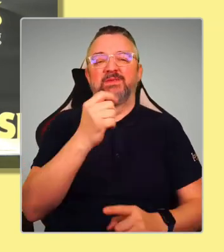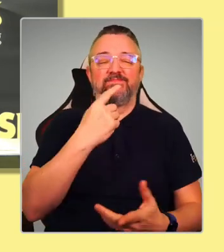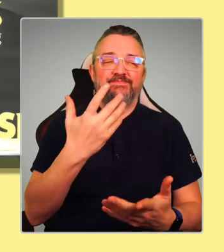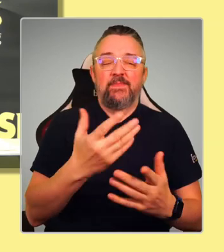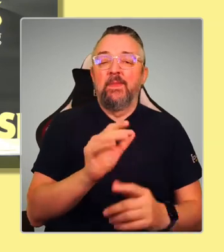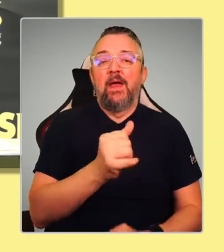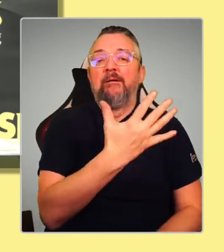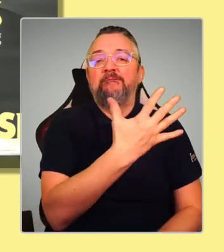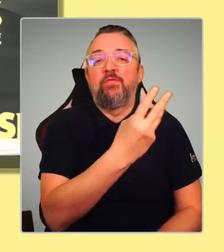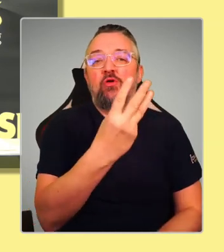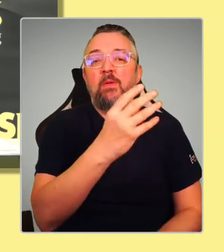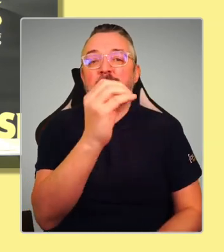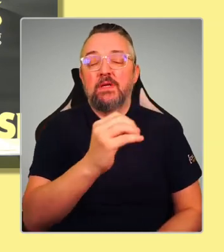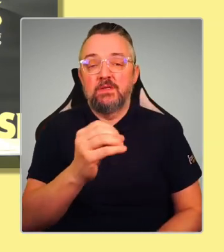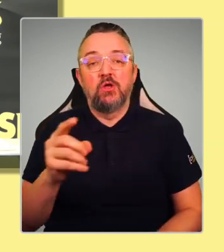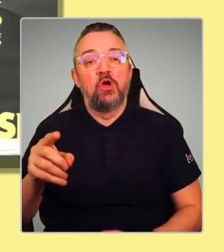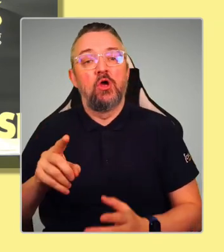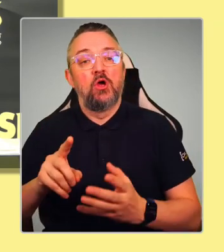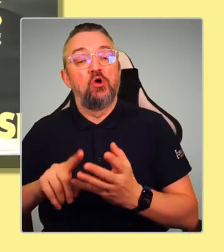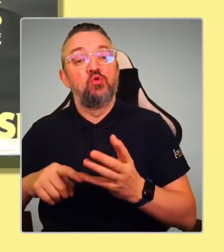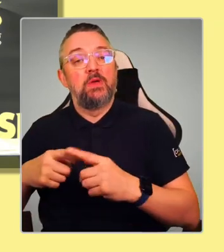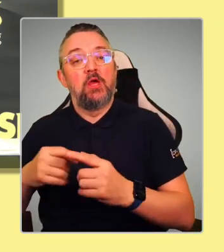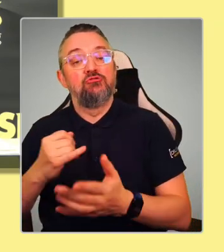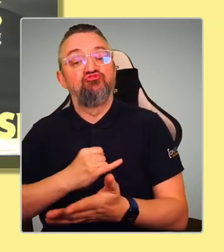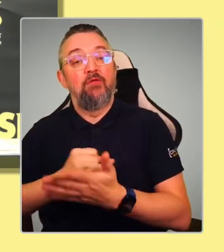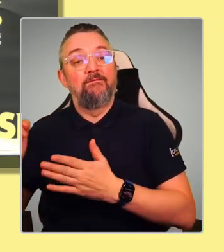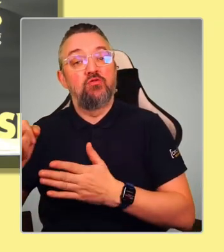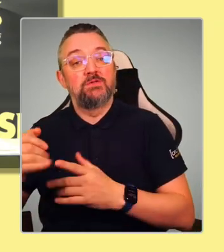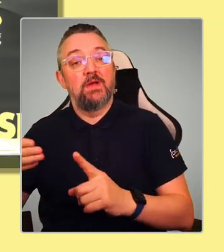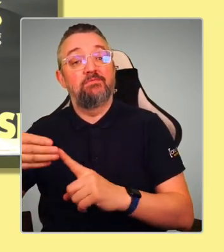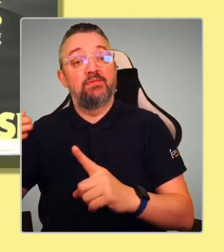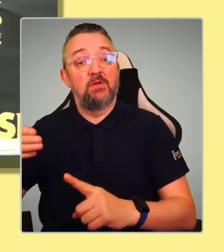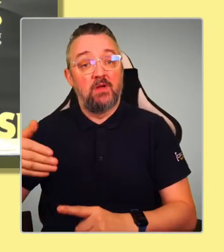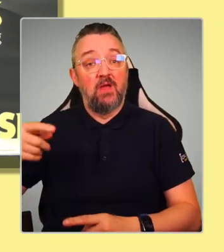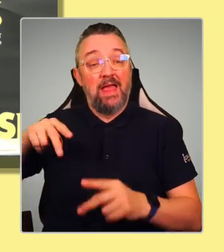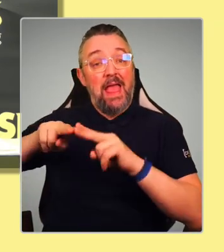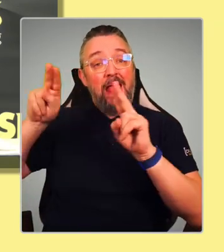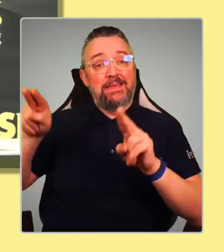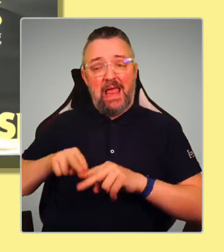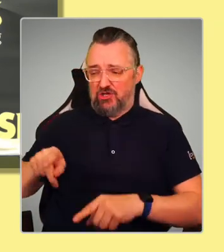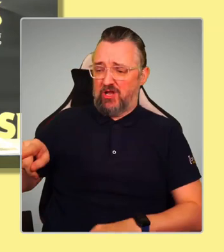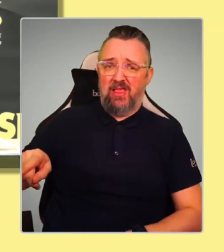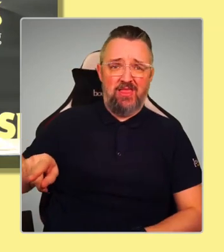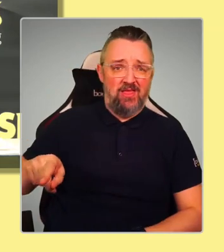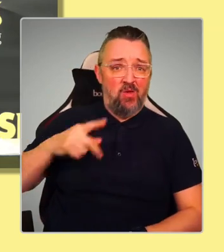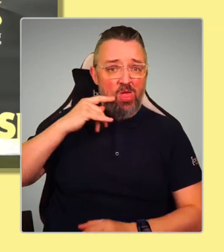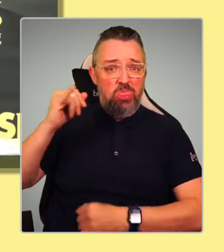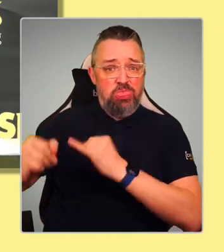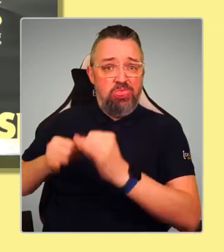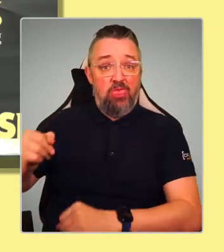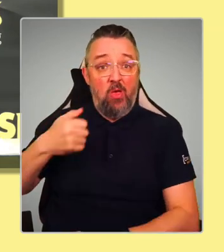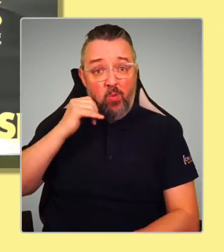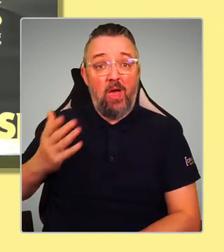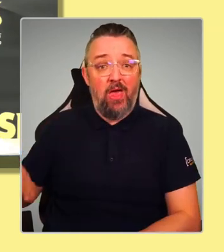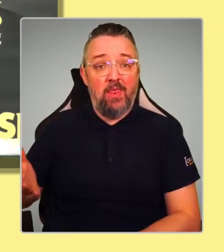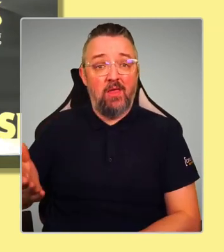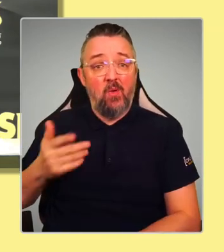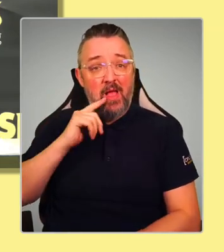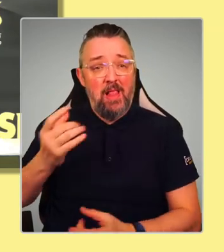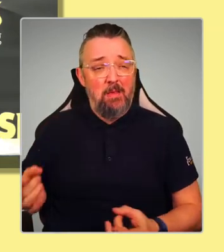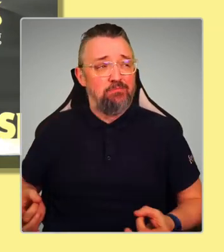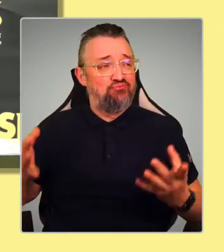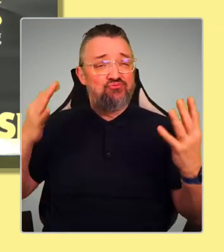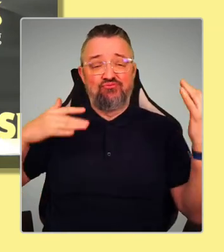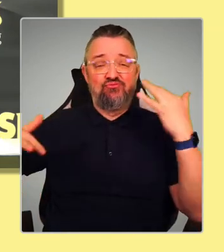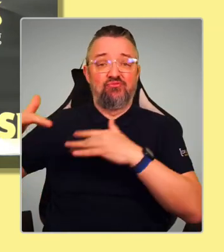had then refused to recognize that, you know, there'd be a laughingstock internationally. It's just not credible to do that. There would have been absolute outrage. And it'll be the same thing